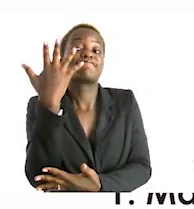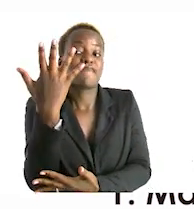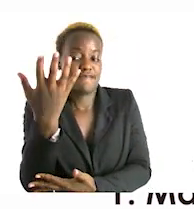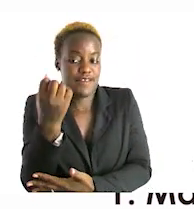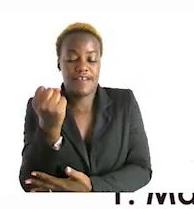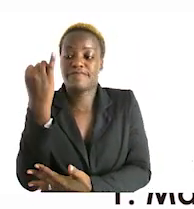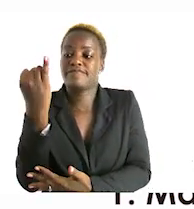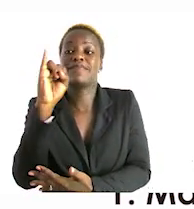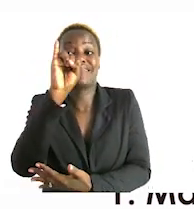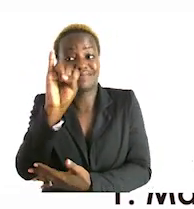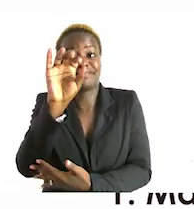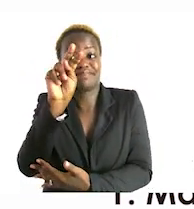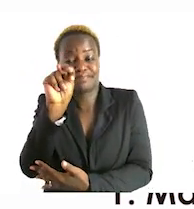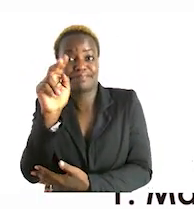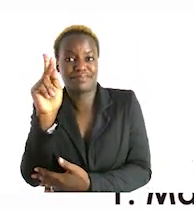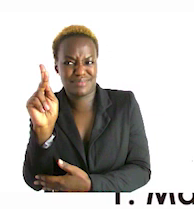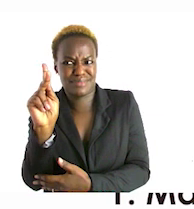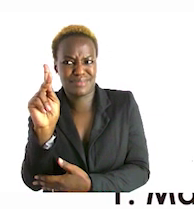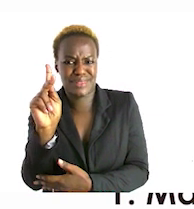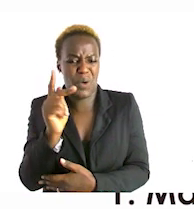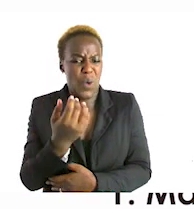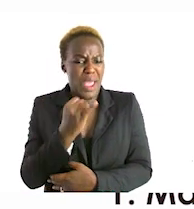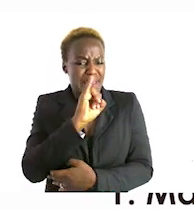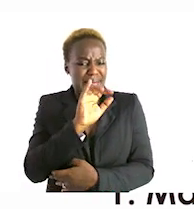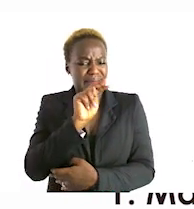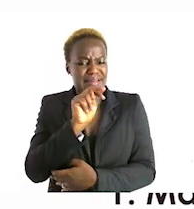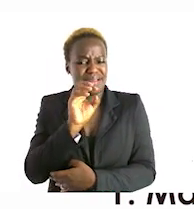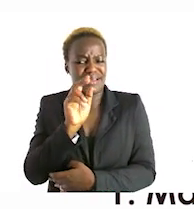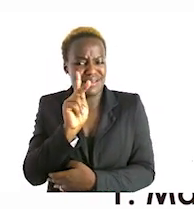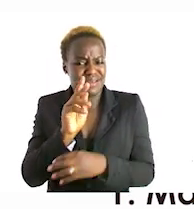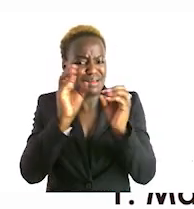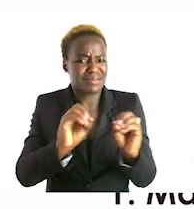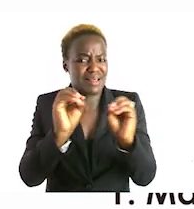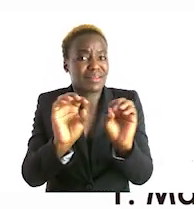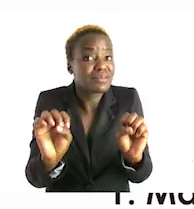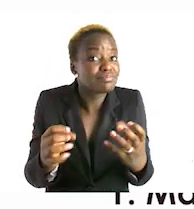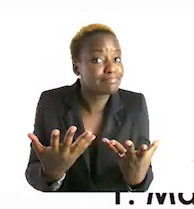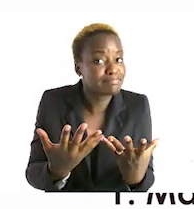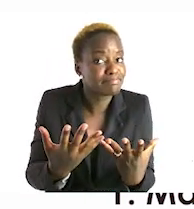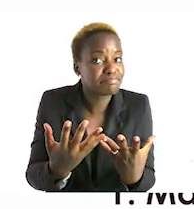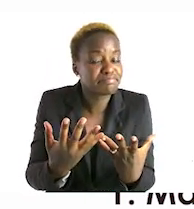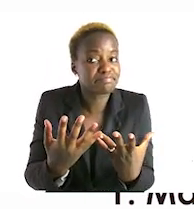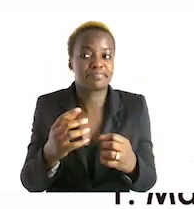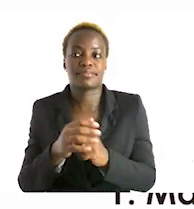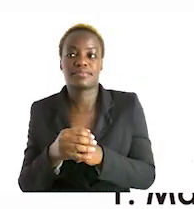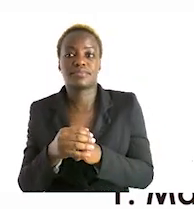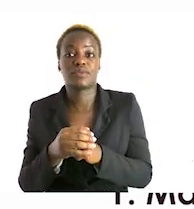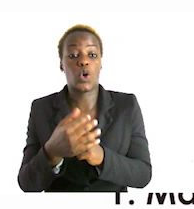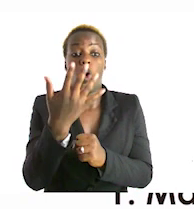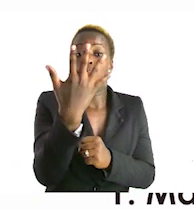how many pens are all empty what are we supposed to do we need to take away the five